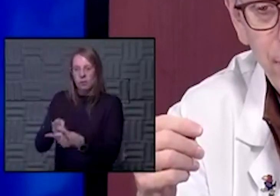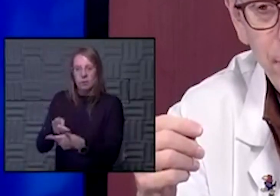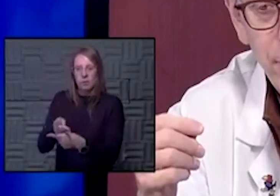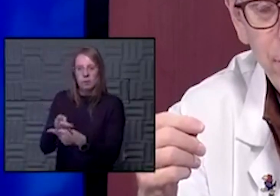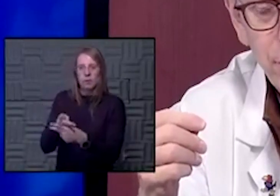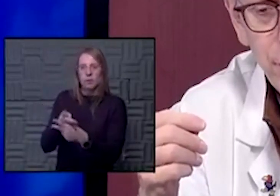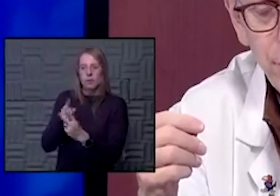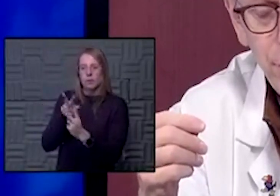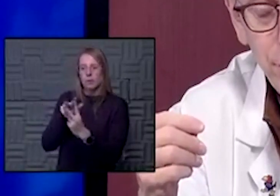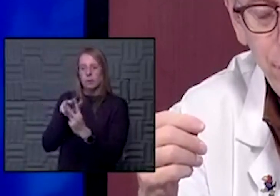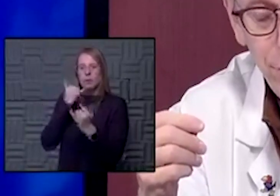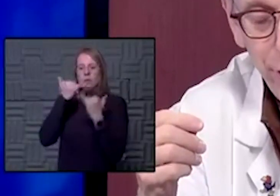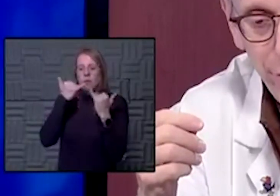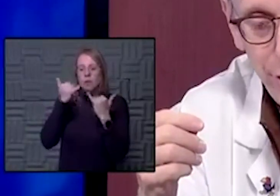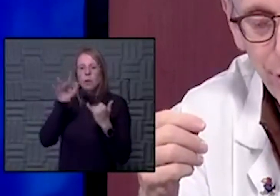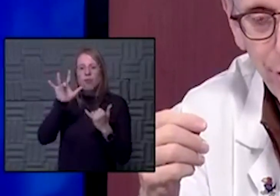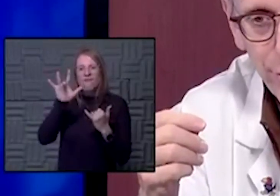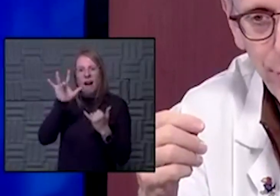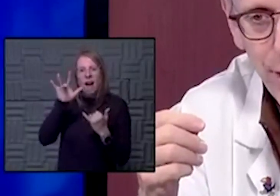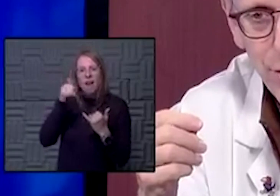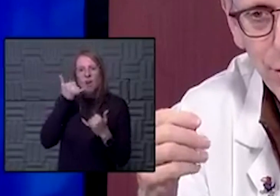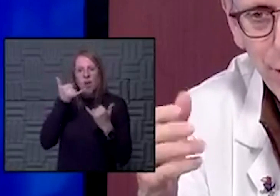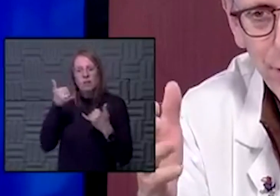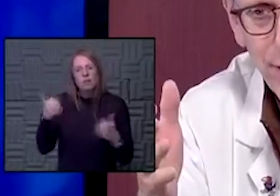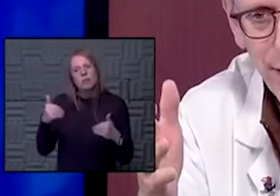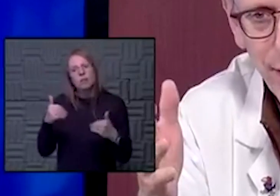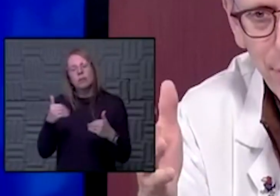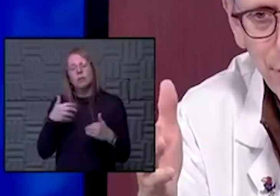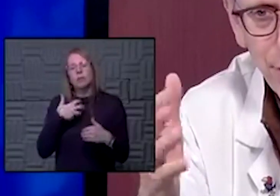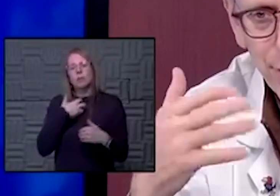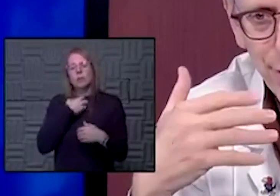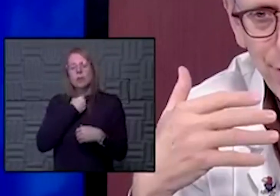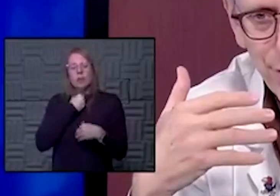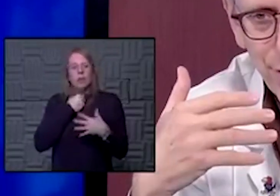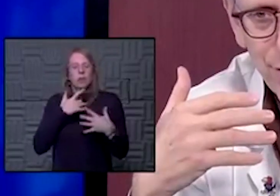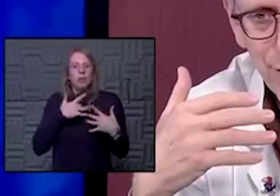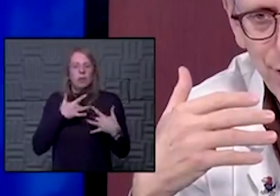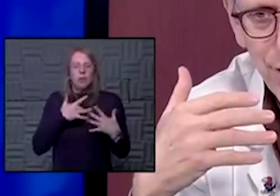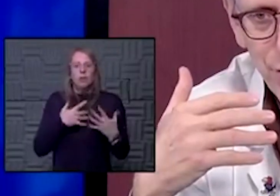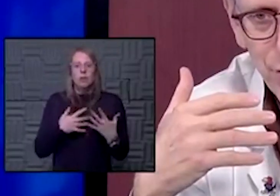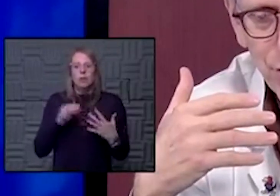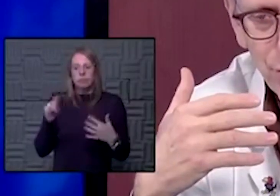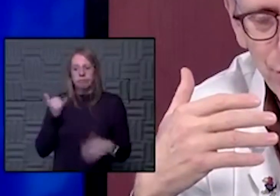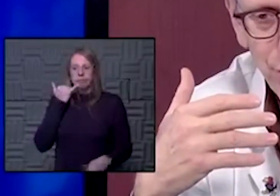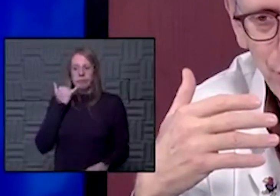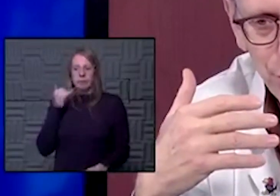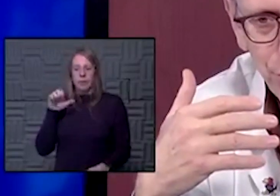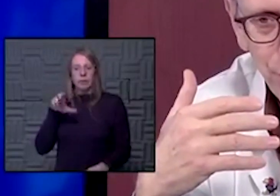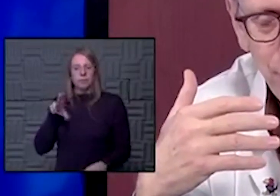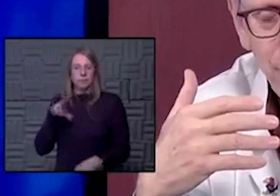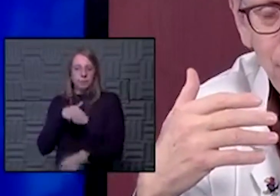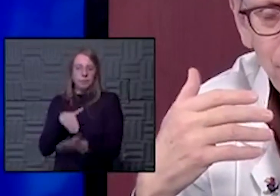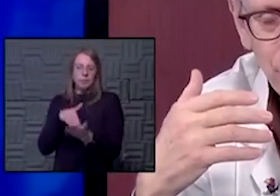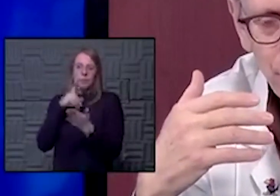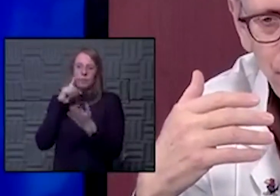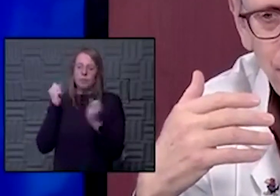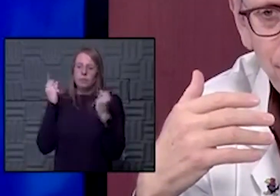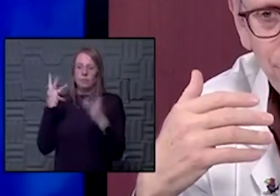of and having to make 20, 25 calls. I mean, I choke up at that. I've been on the other end of these calls as an ICU physician for years,